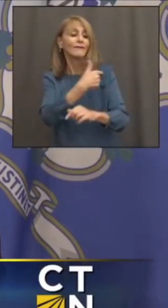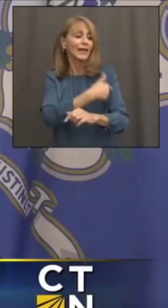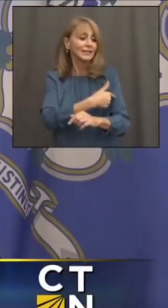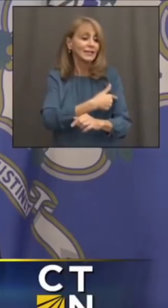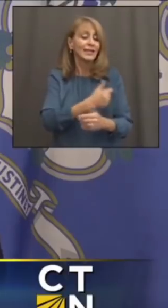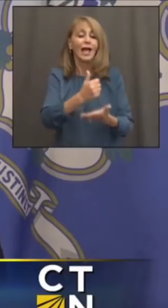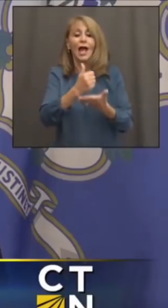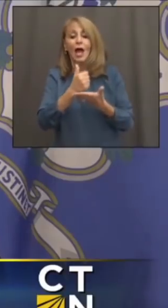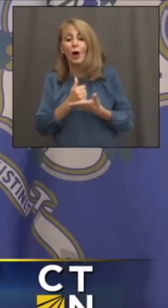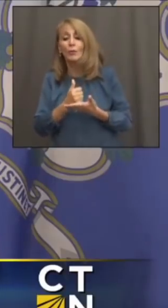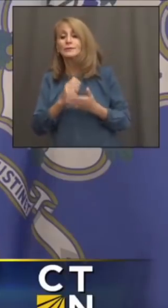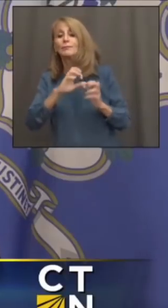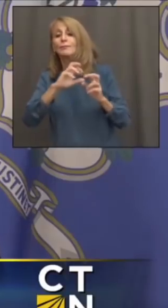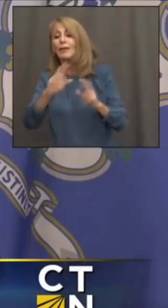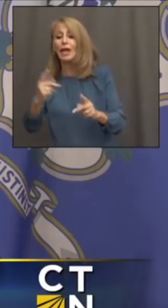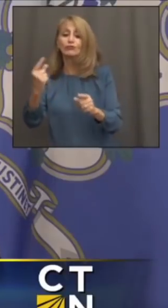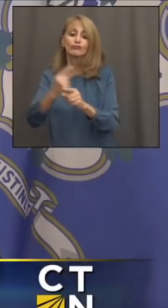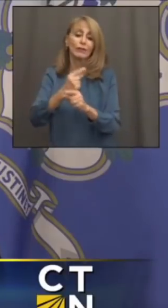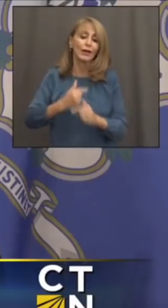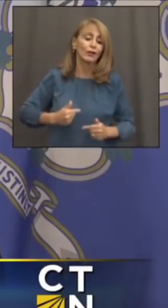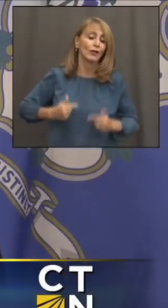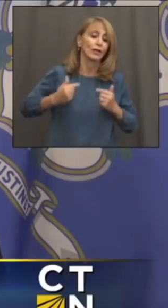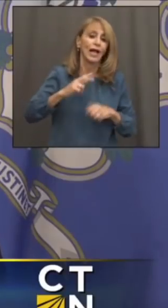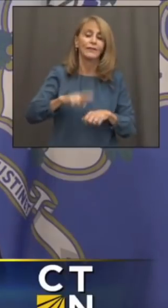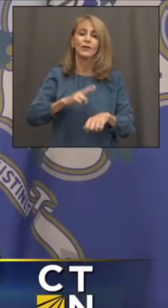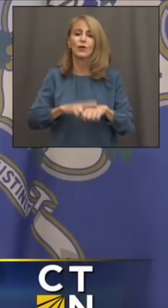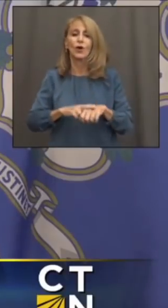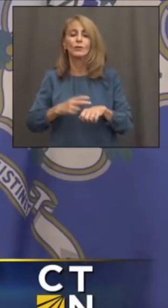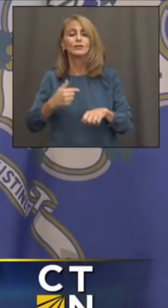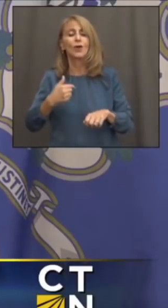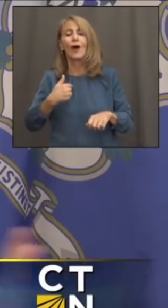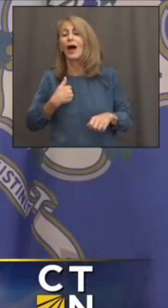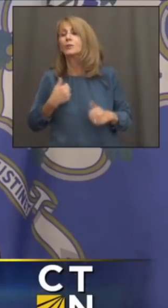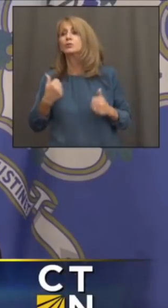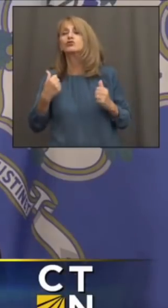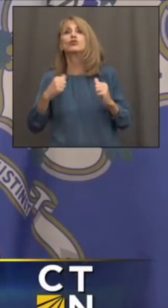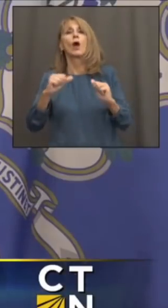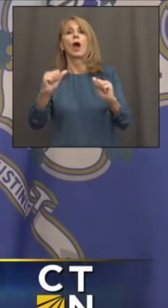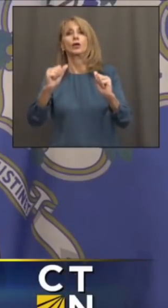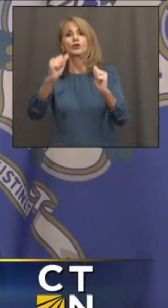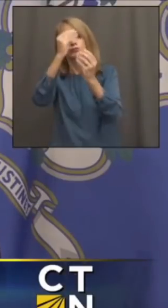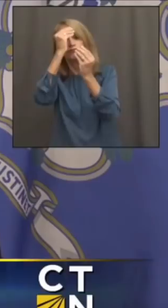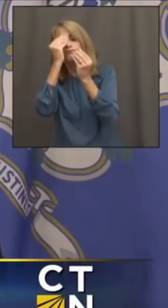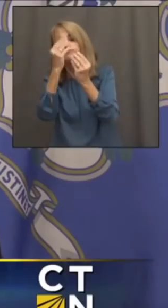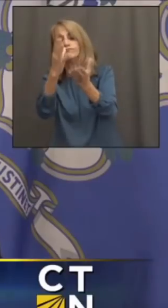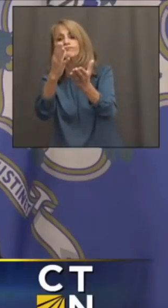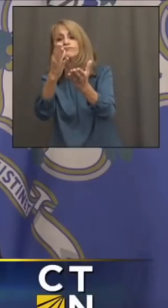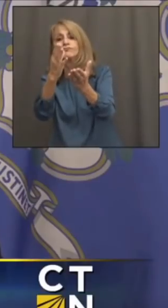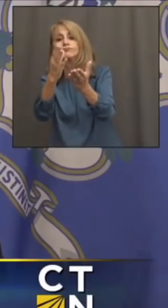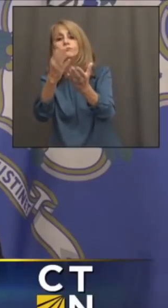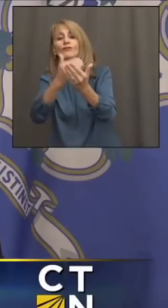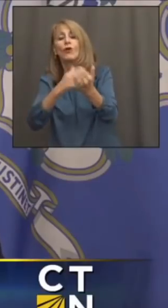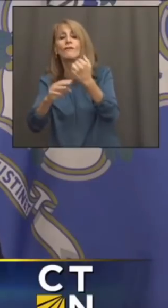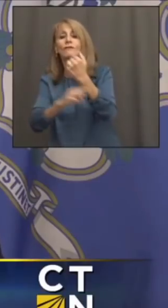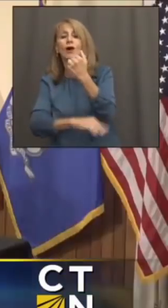like to think we can put this issue behind us. I'm trying to do everything I can to encourage people to get vaccinated in time for the new school year.